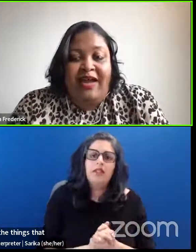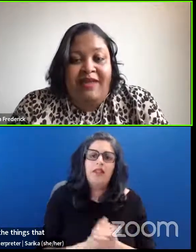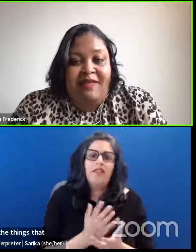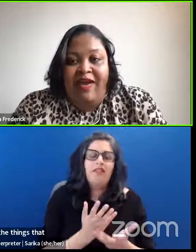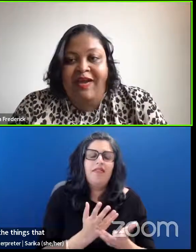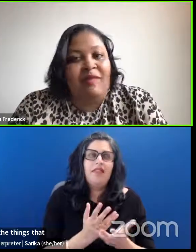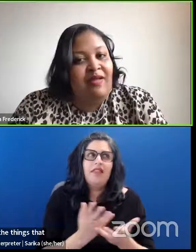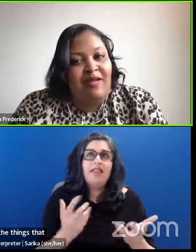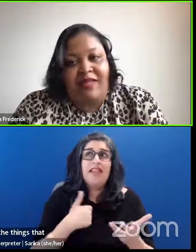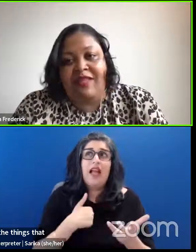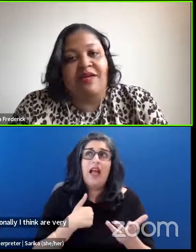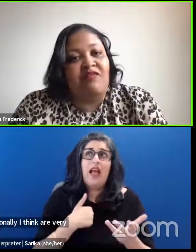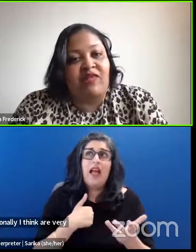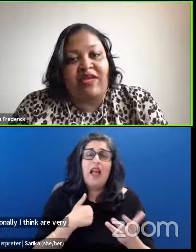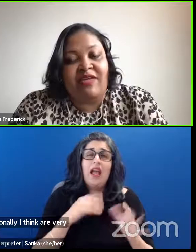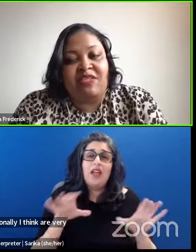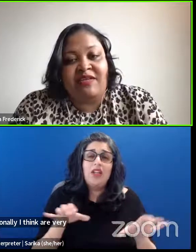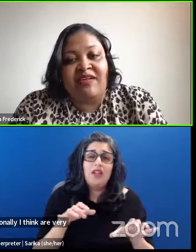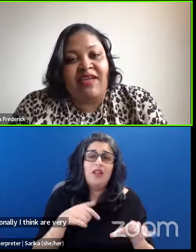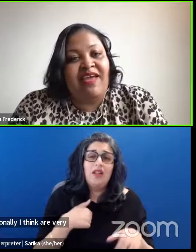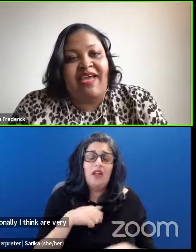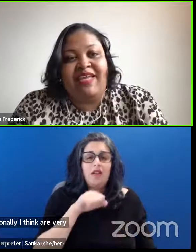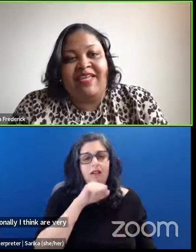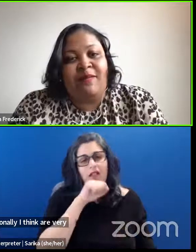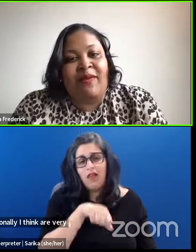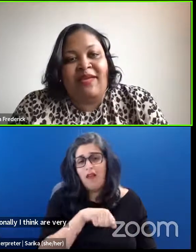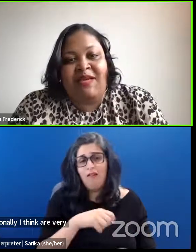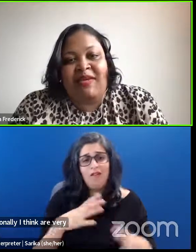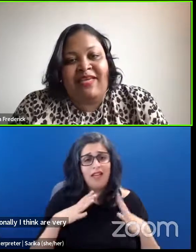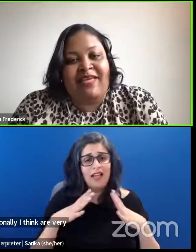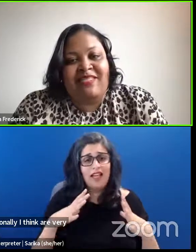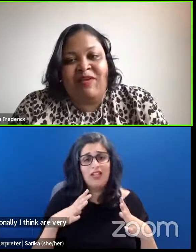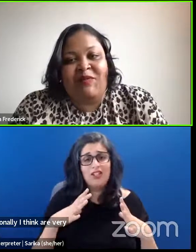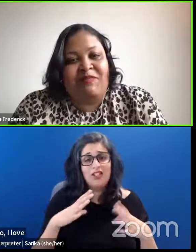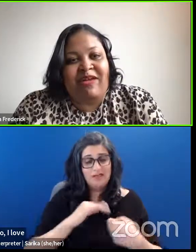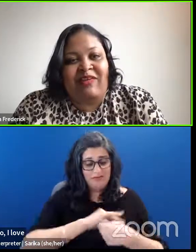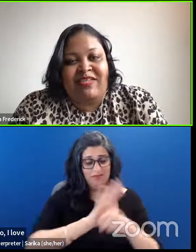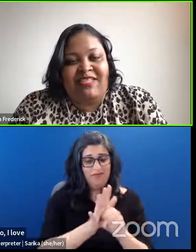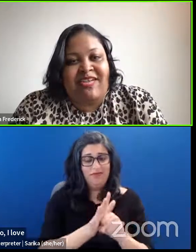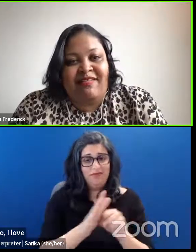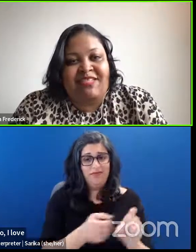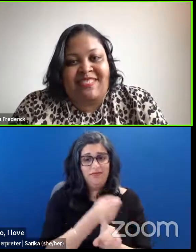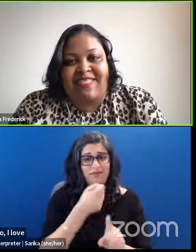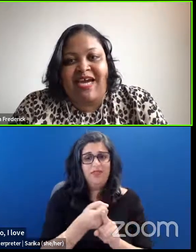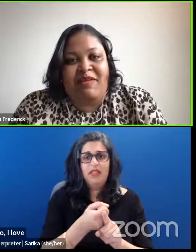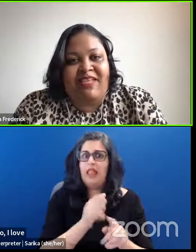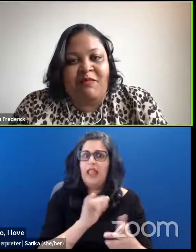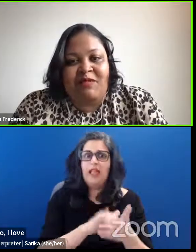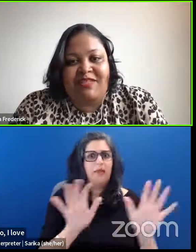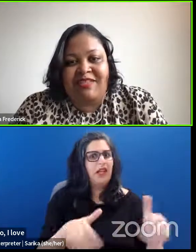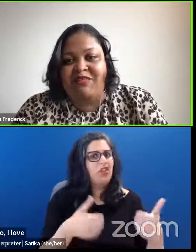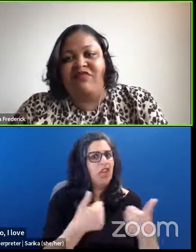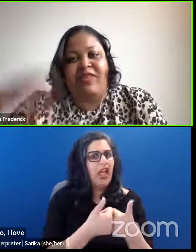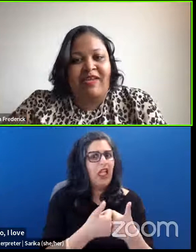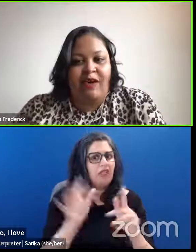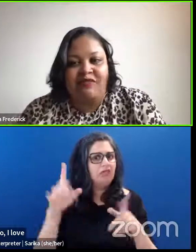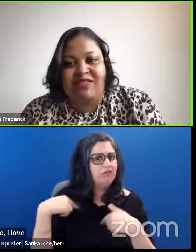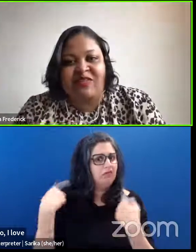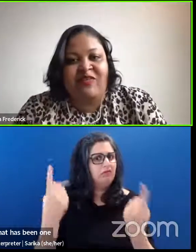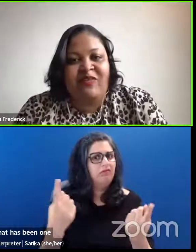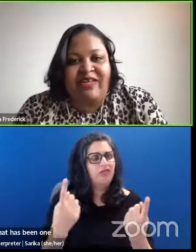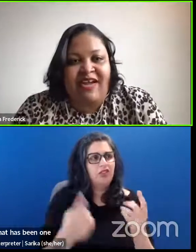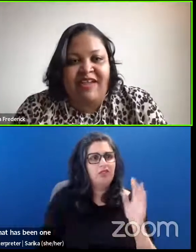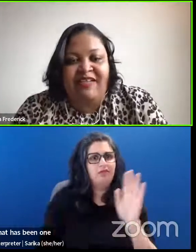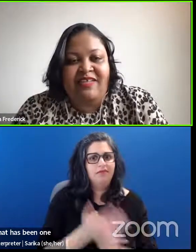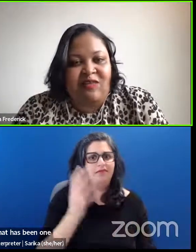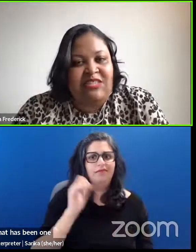I, I, I'm a, I love a vacation and in the pandemic that has been one of my greatest challenges is not being able to fly off